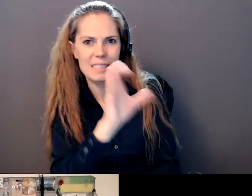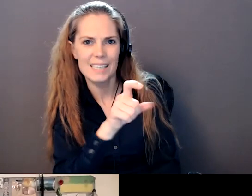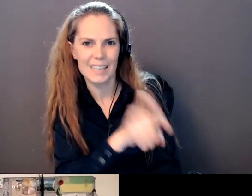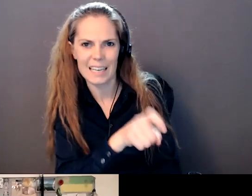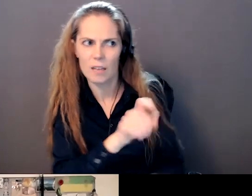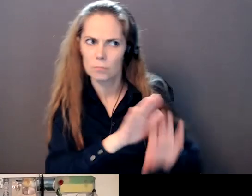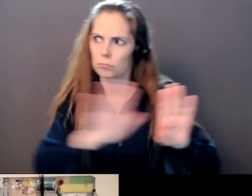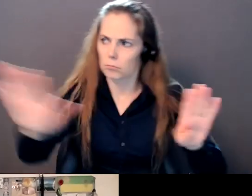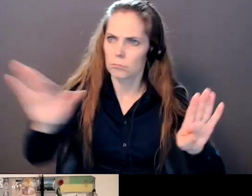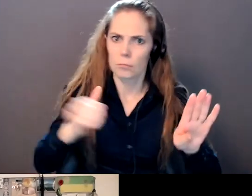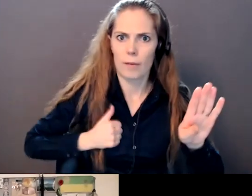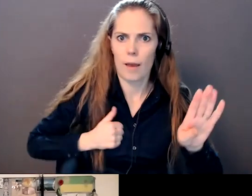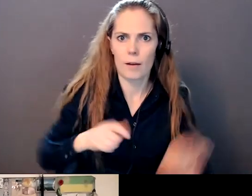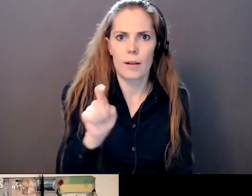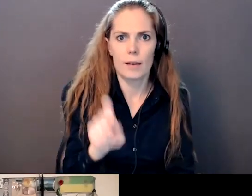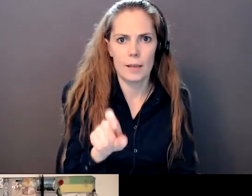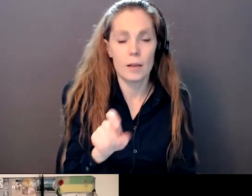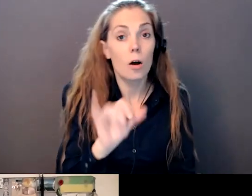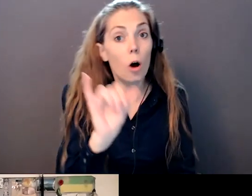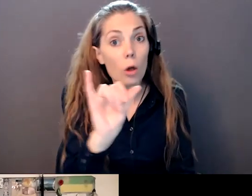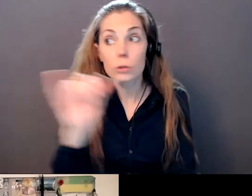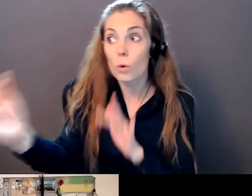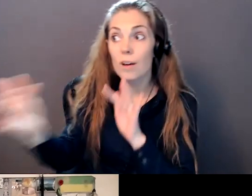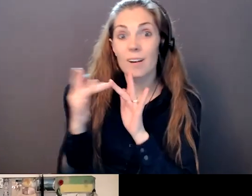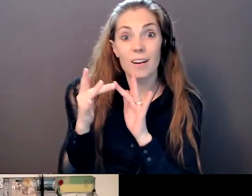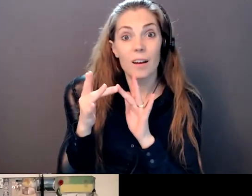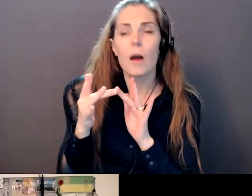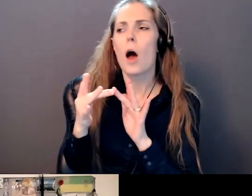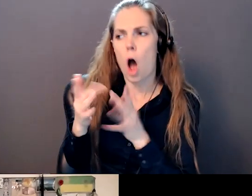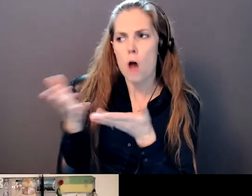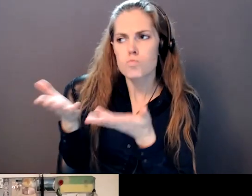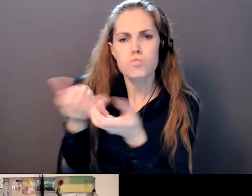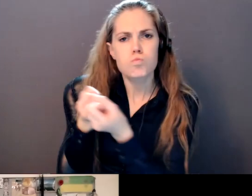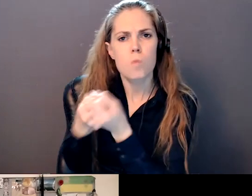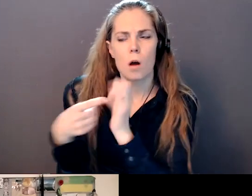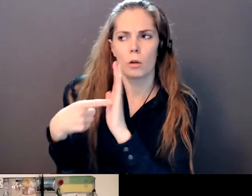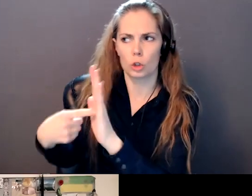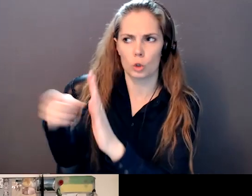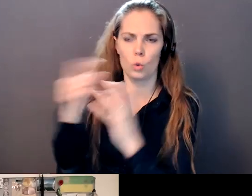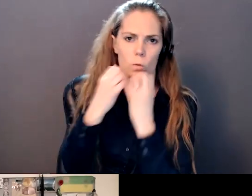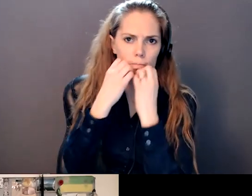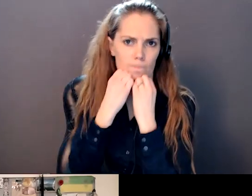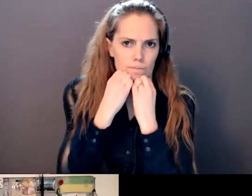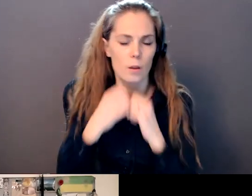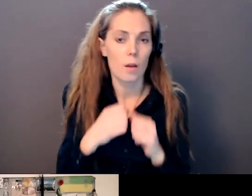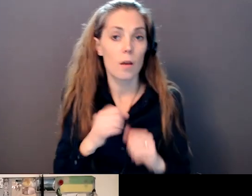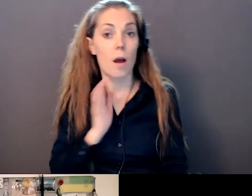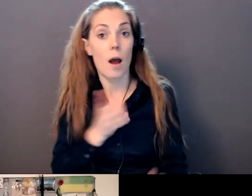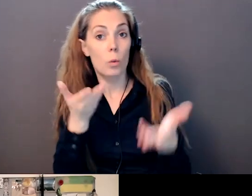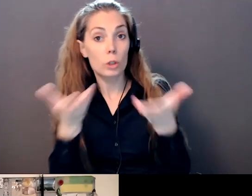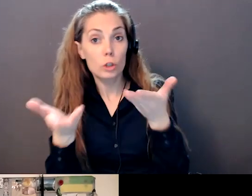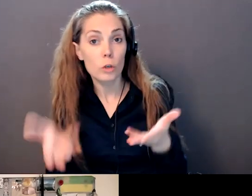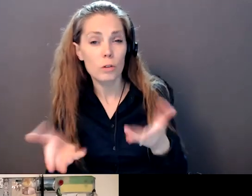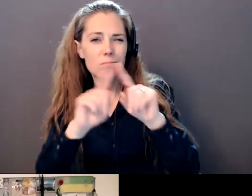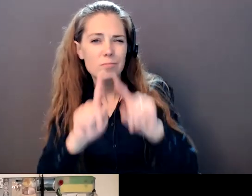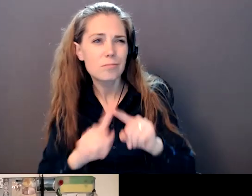person know that they're important. One of the big things is with any service that we provide, whether it's national, like the computer program or our research program